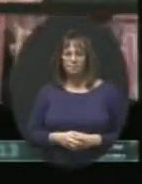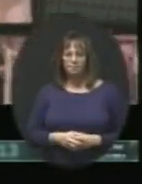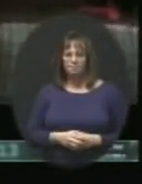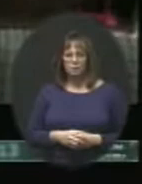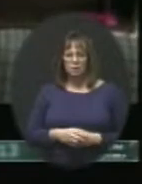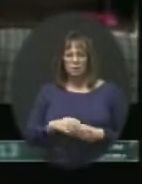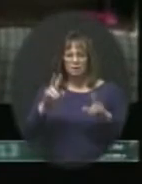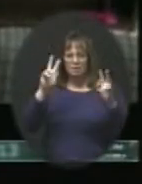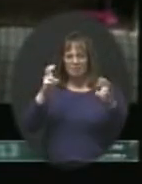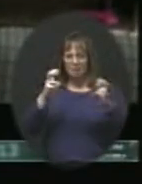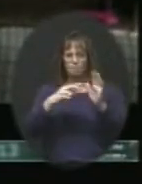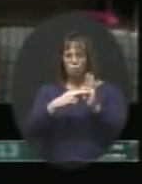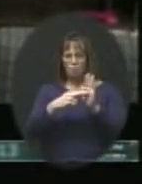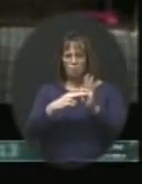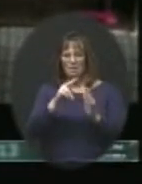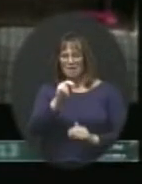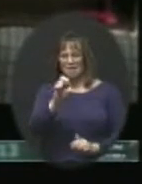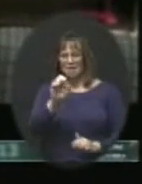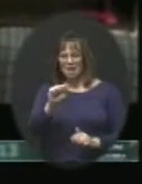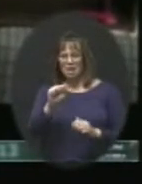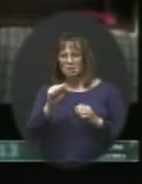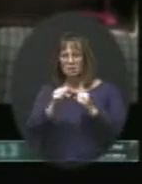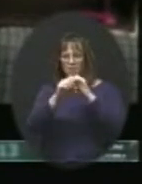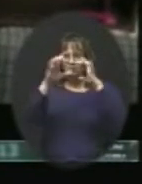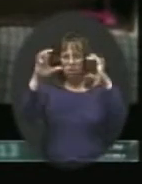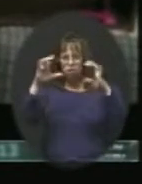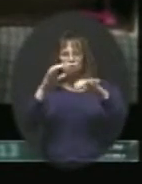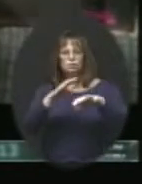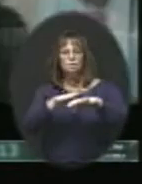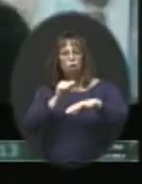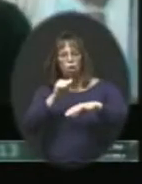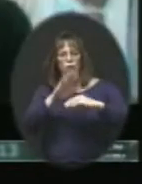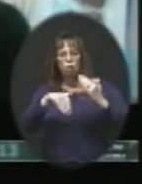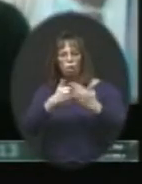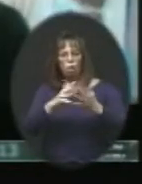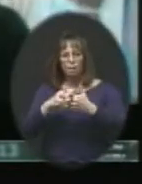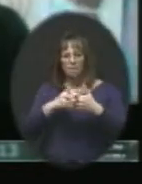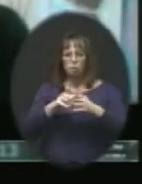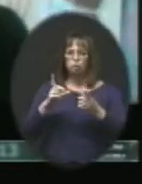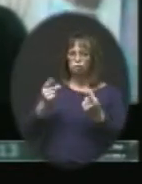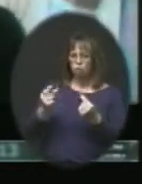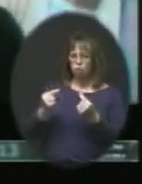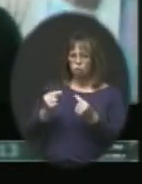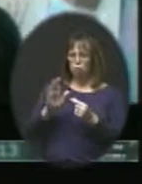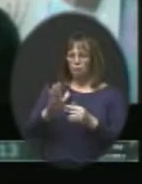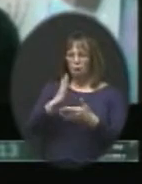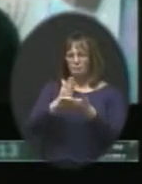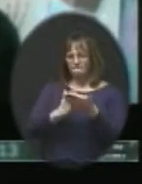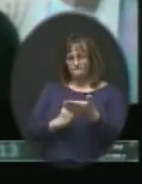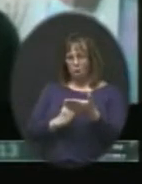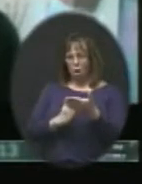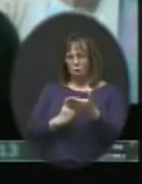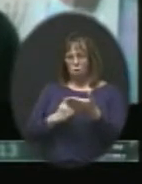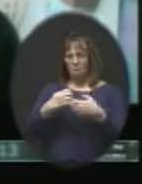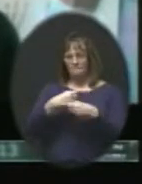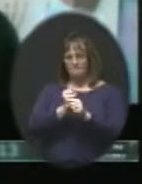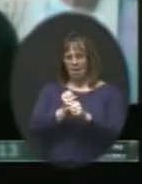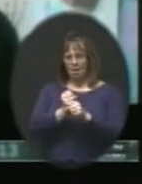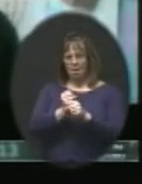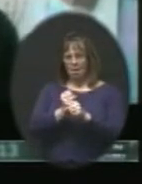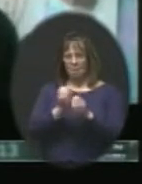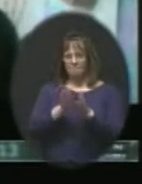The theme represents NEA's vision of calling upon all Americans. To do their part in making